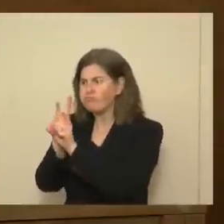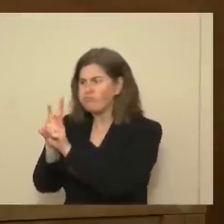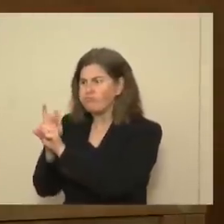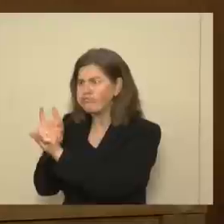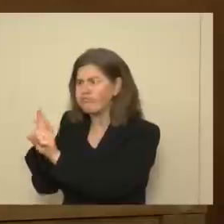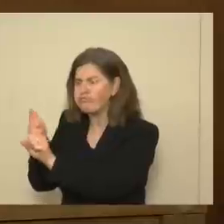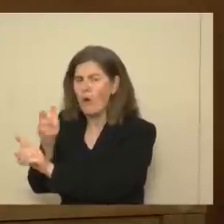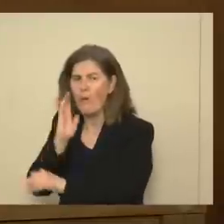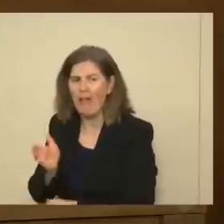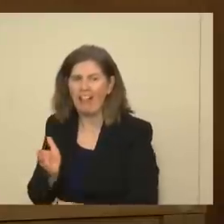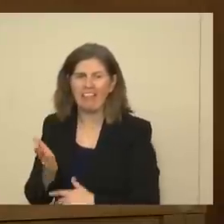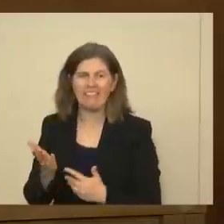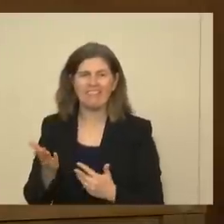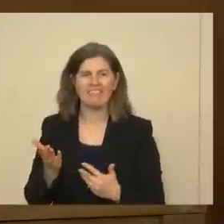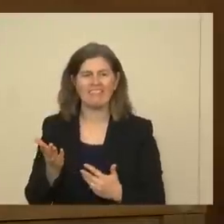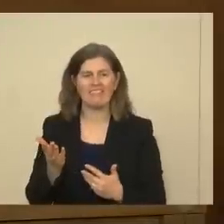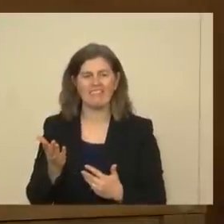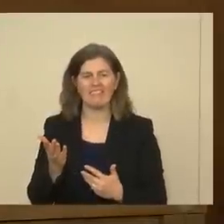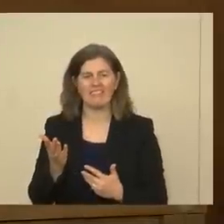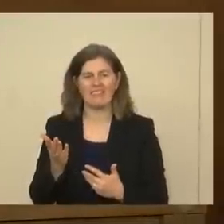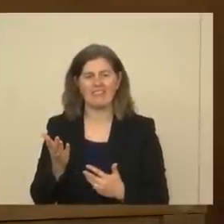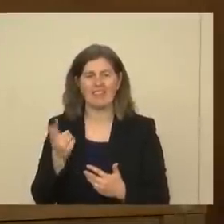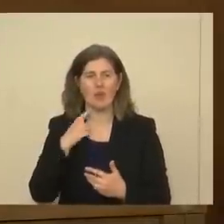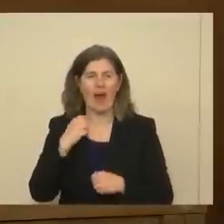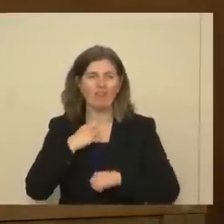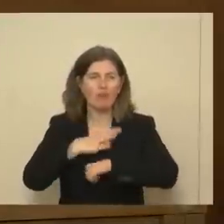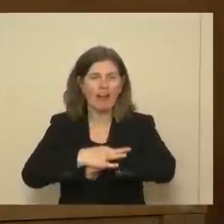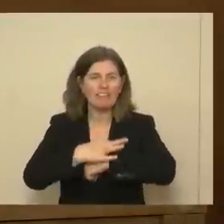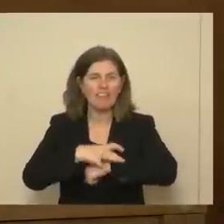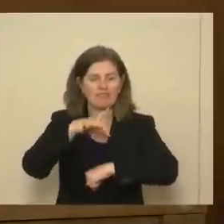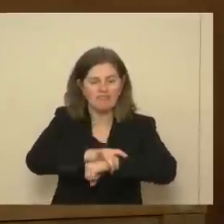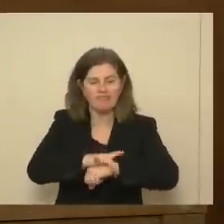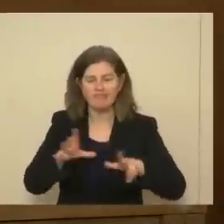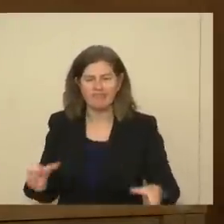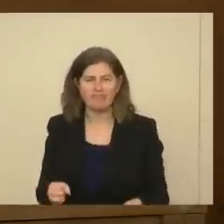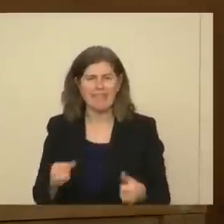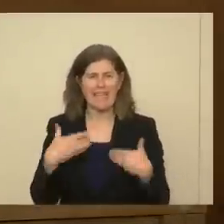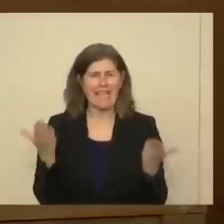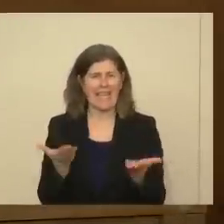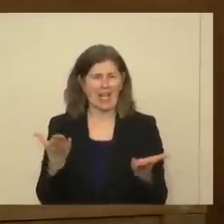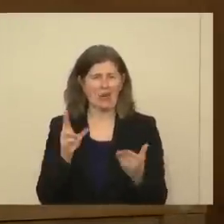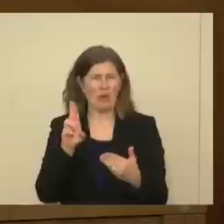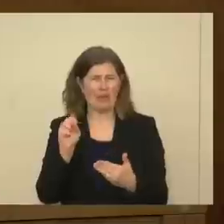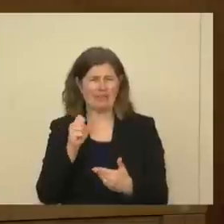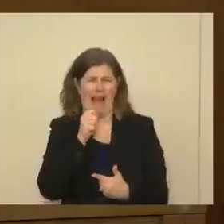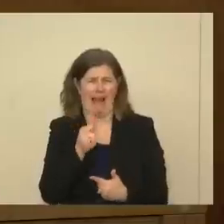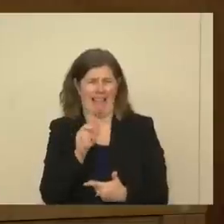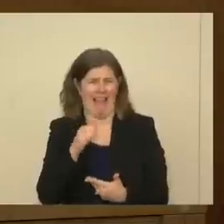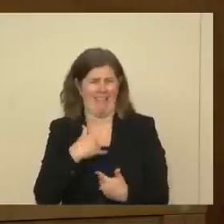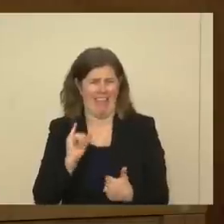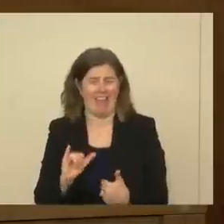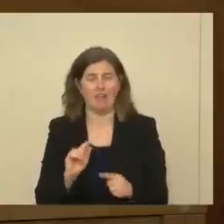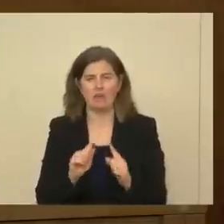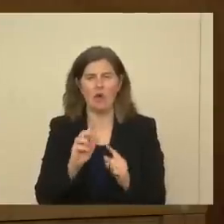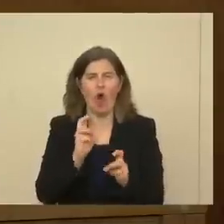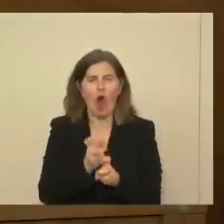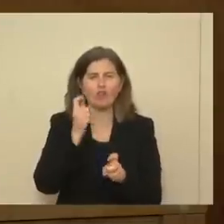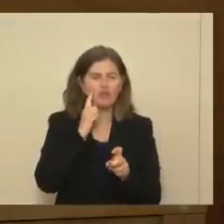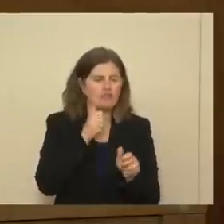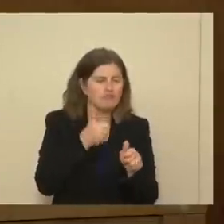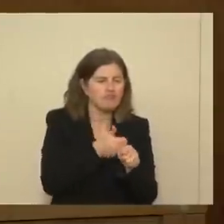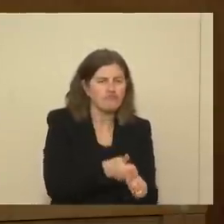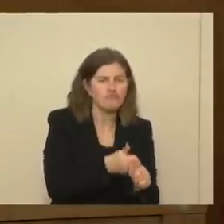have a bracelet and everything else. We don't do that here in the United States. So it's harder to track.